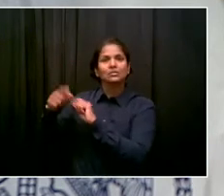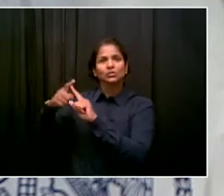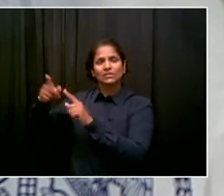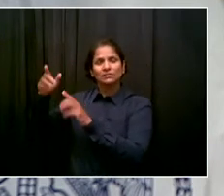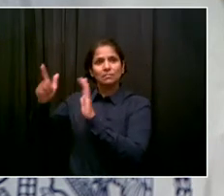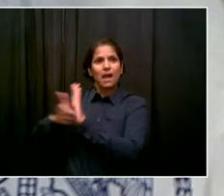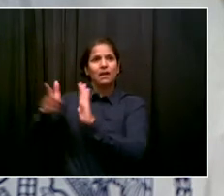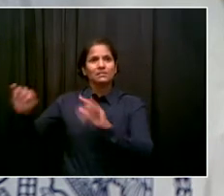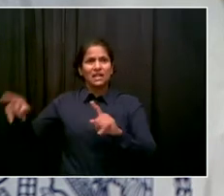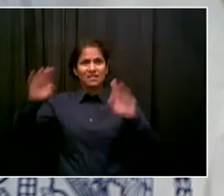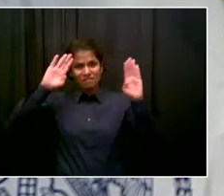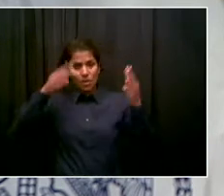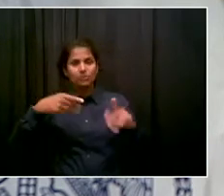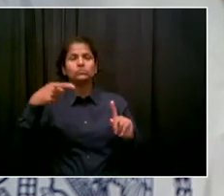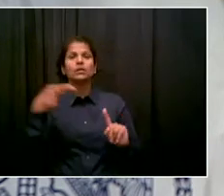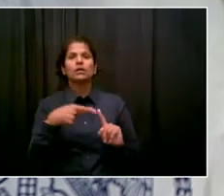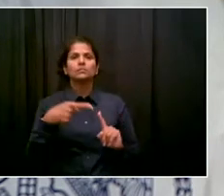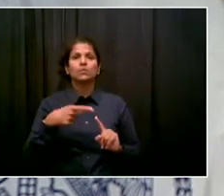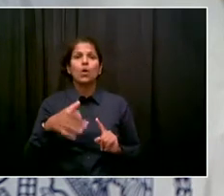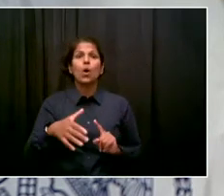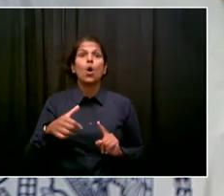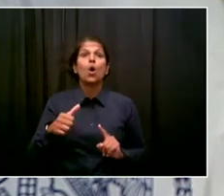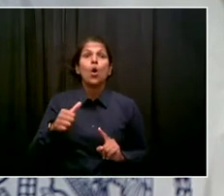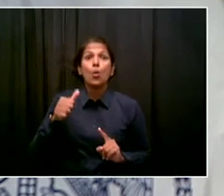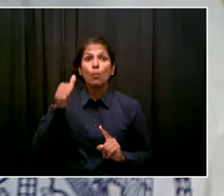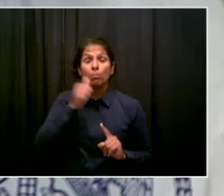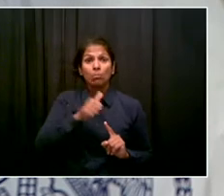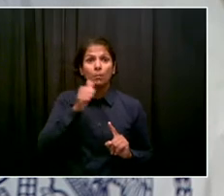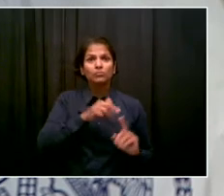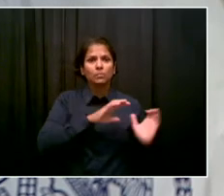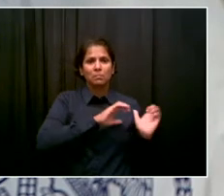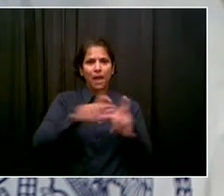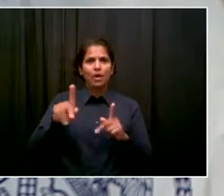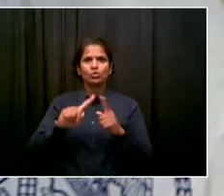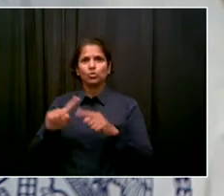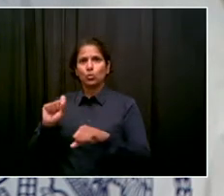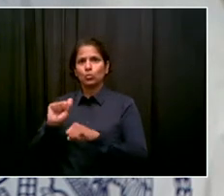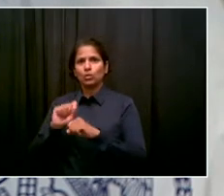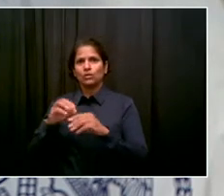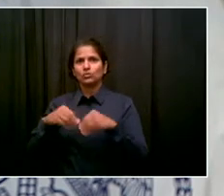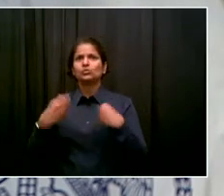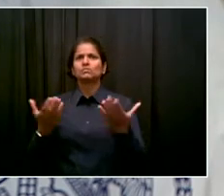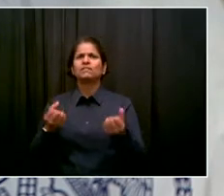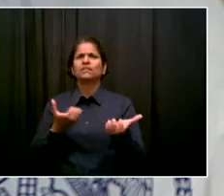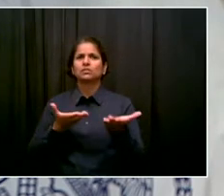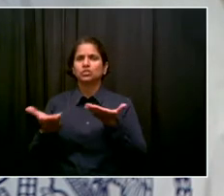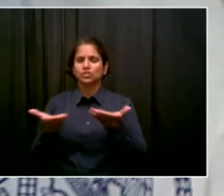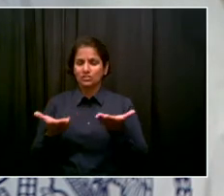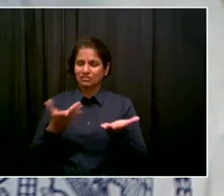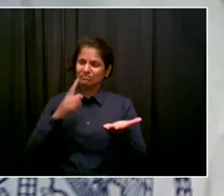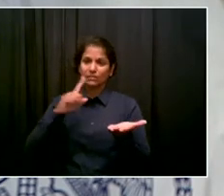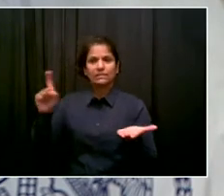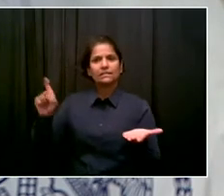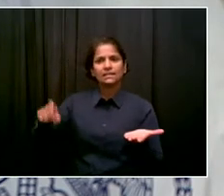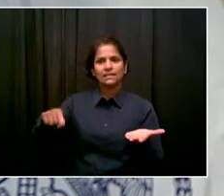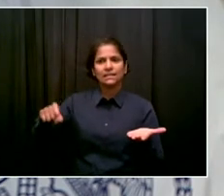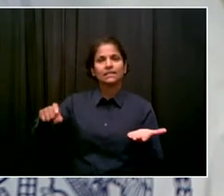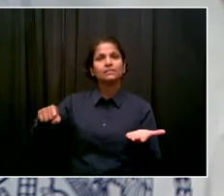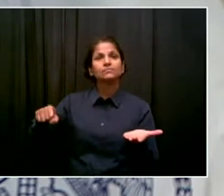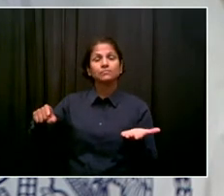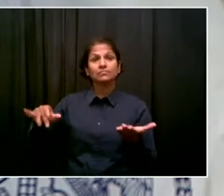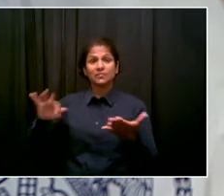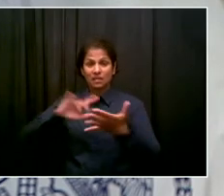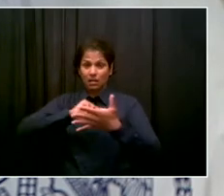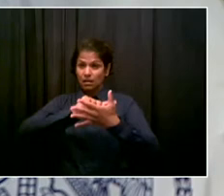All of these things, they are going to add up, but it's going to take intense, constant work to fight back the